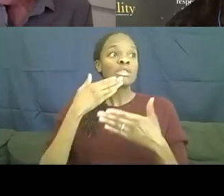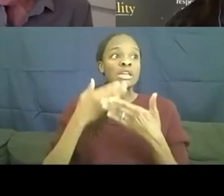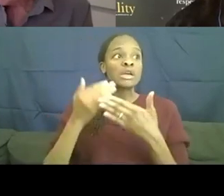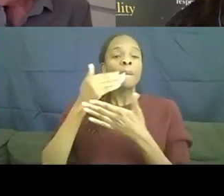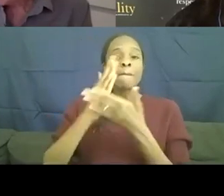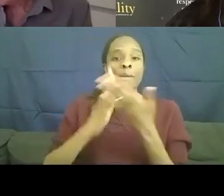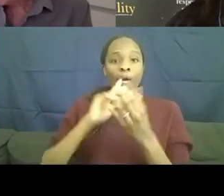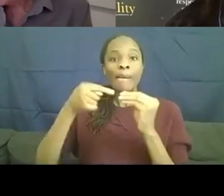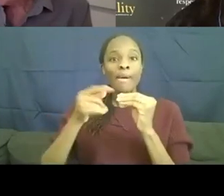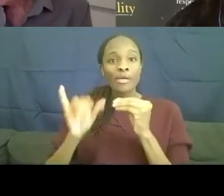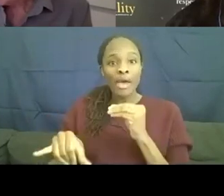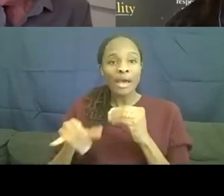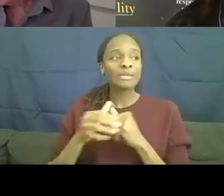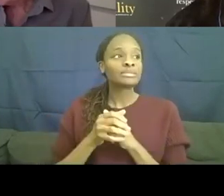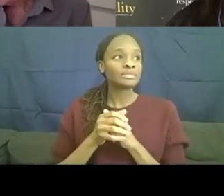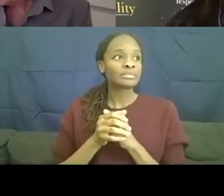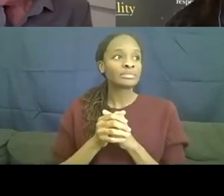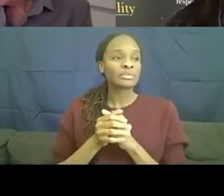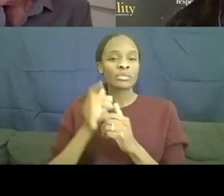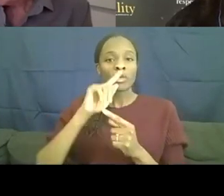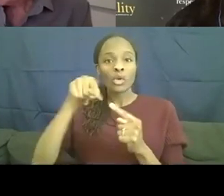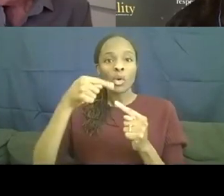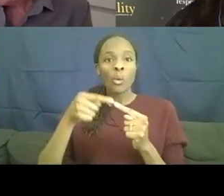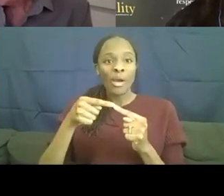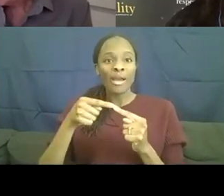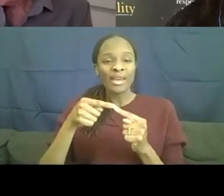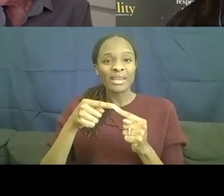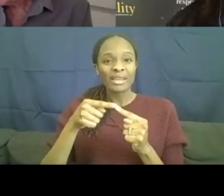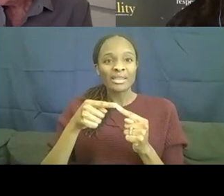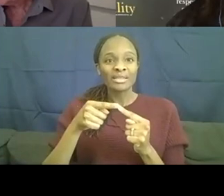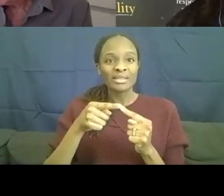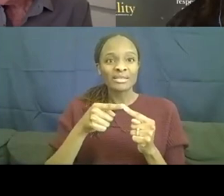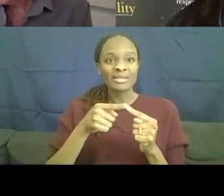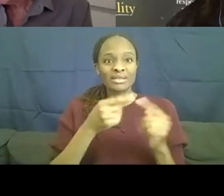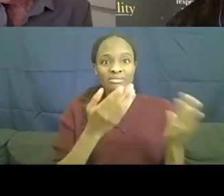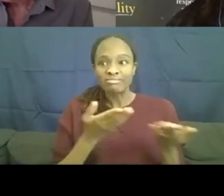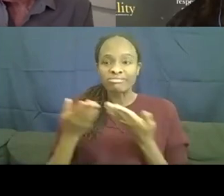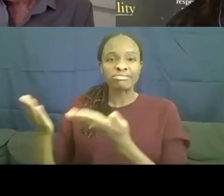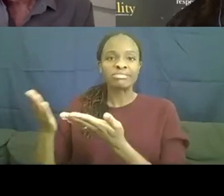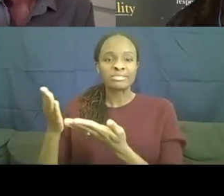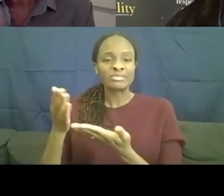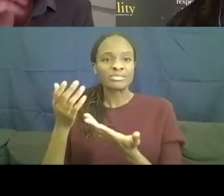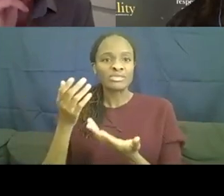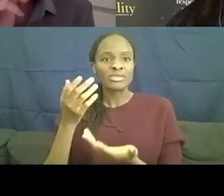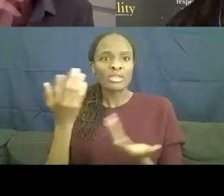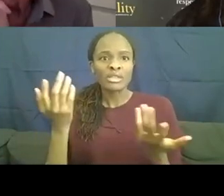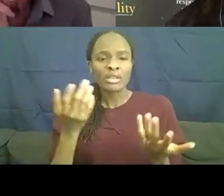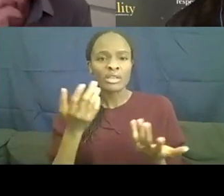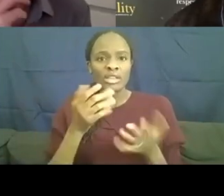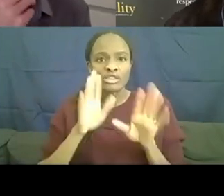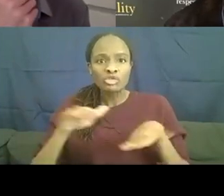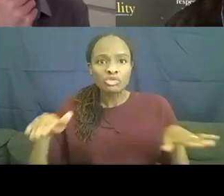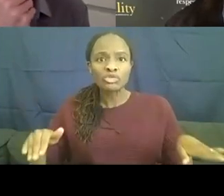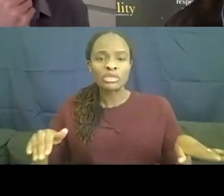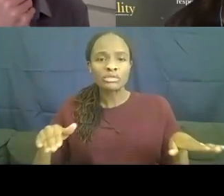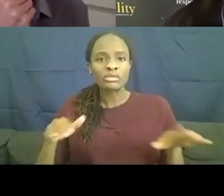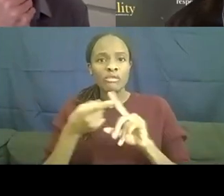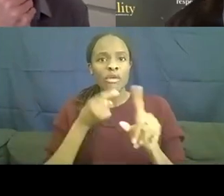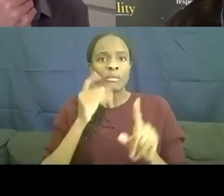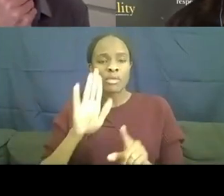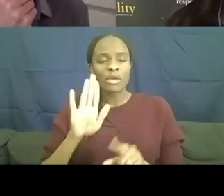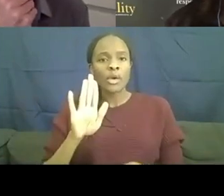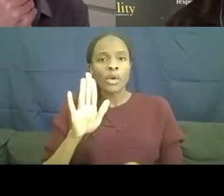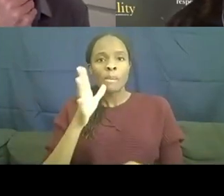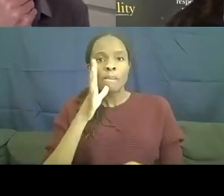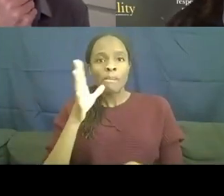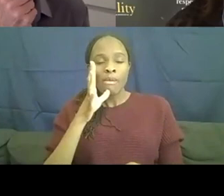was that when they were taking children away from their refrigerator mothers, they weren't taking away the black children with autism